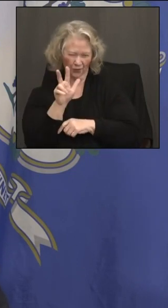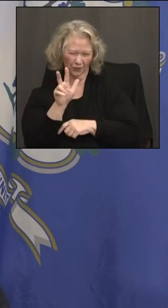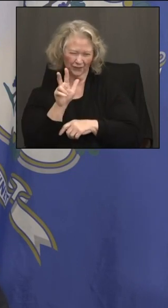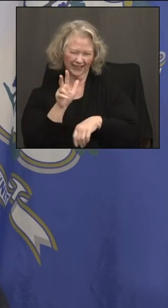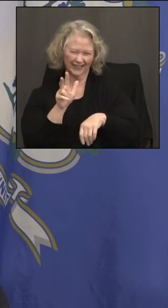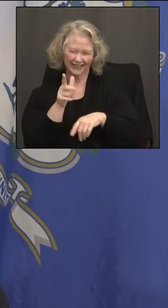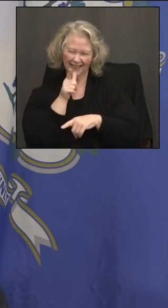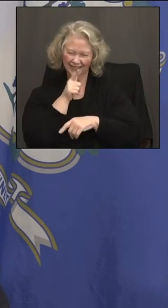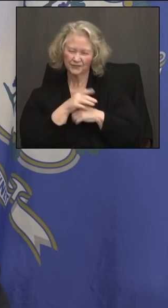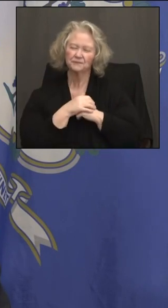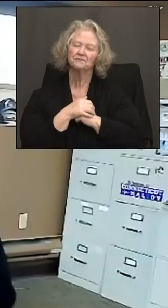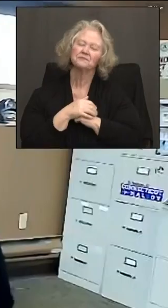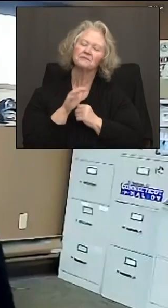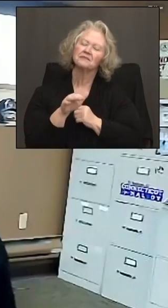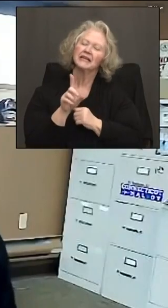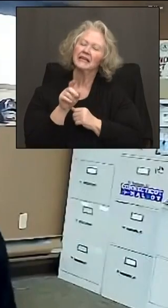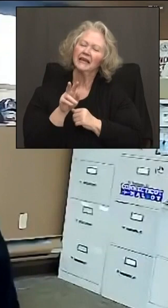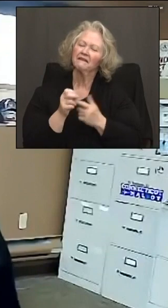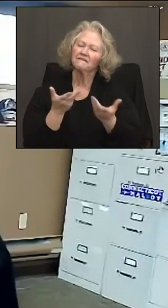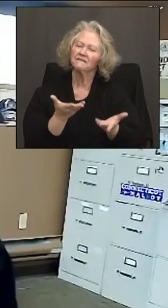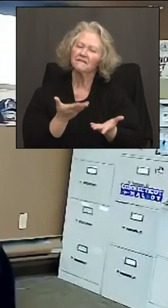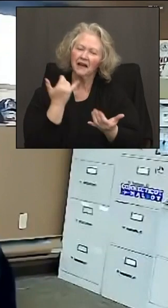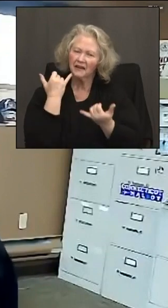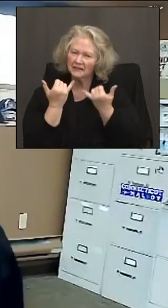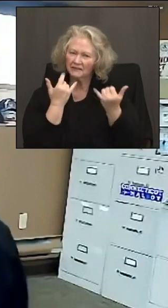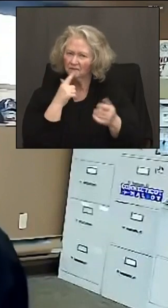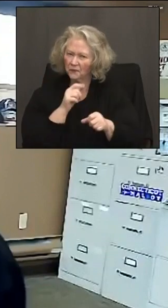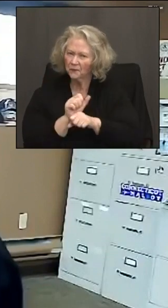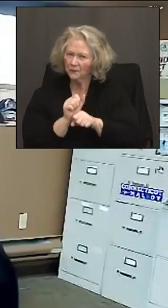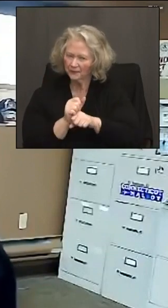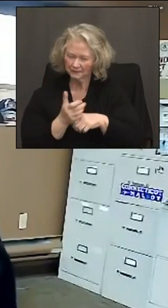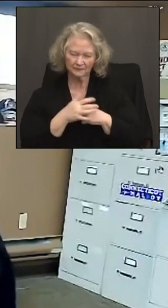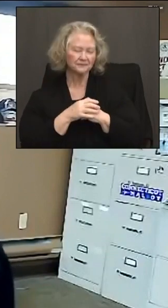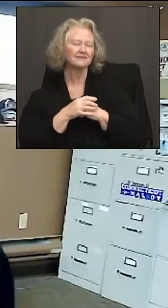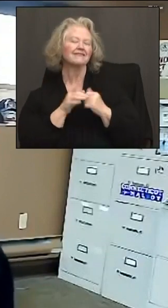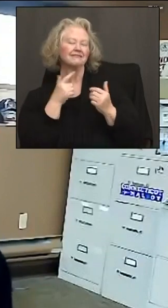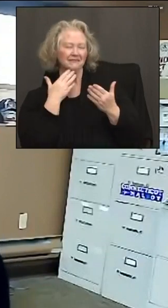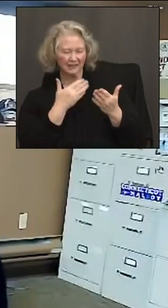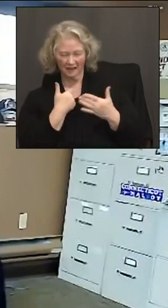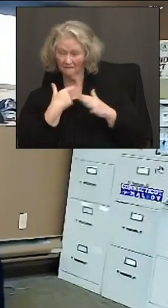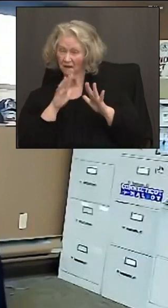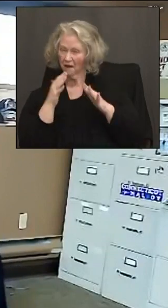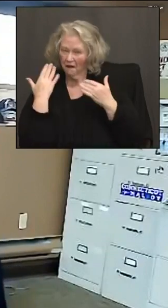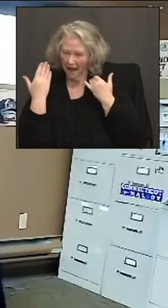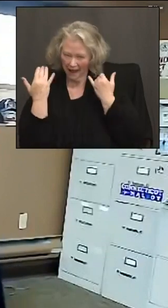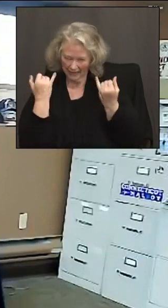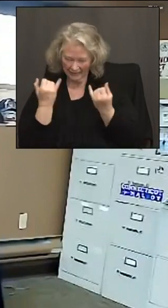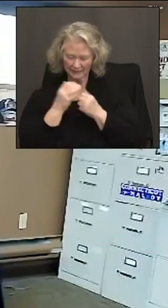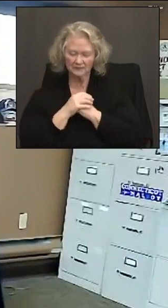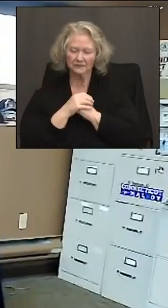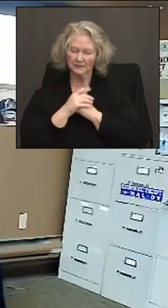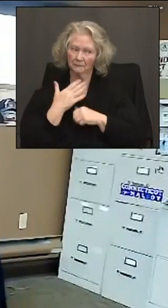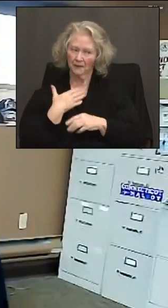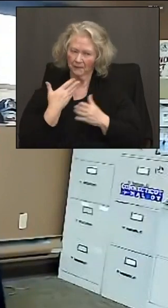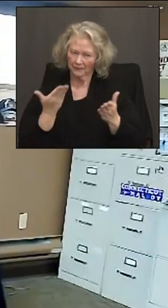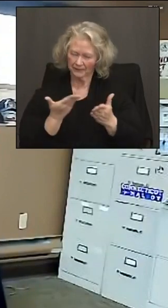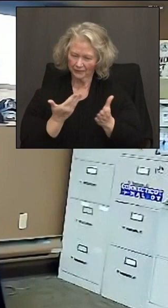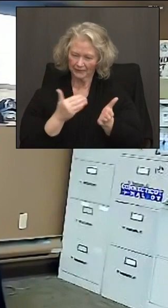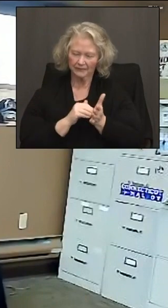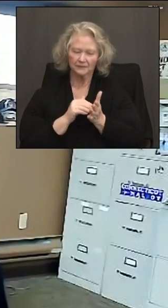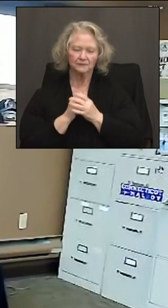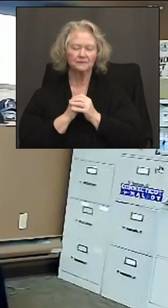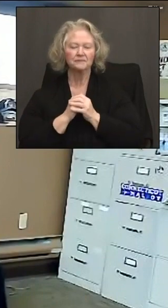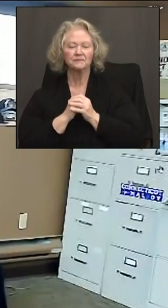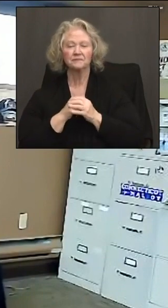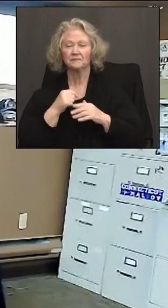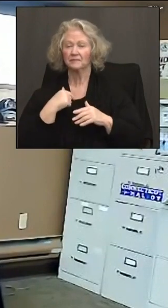the worksite vaccinated? I got a lot of ideas for you, Governor. Nice to be with you and Chris again. So, you know, as president of the Connecticut State